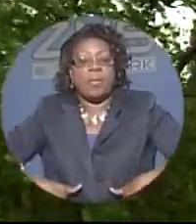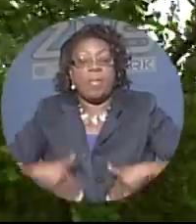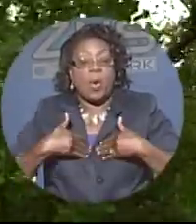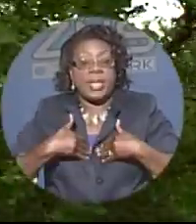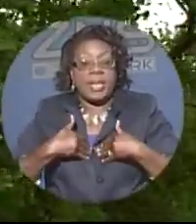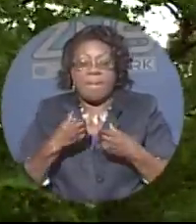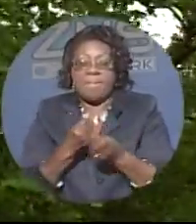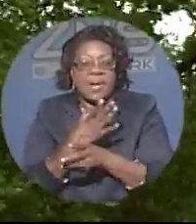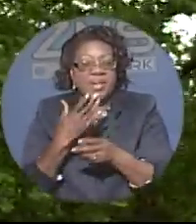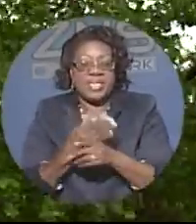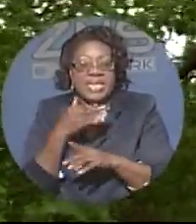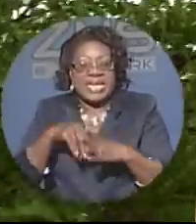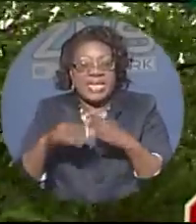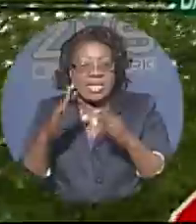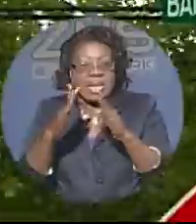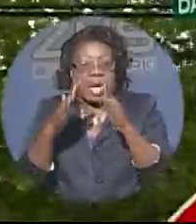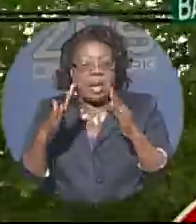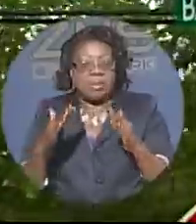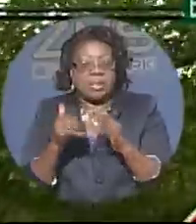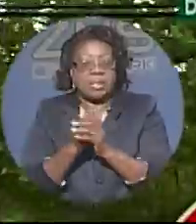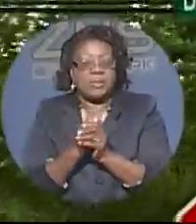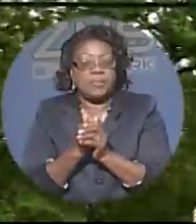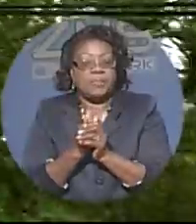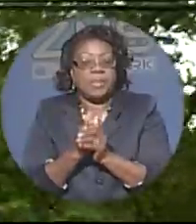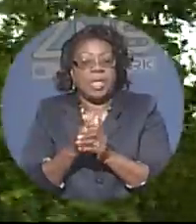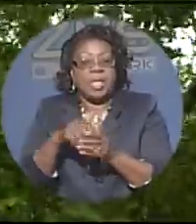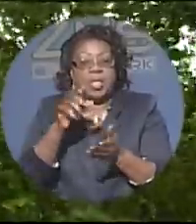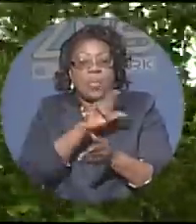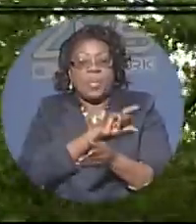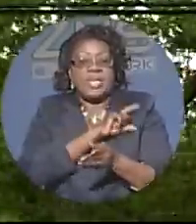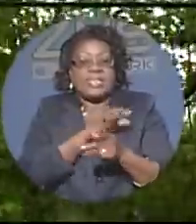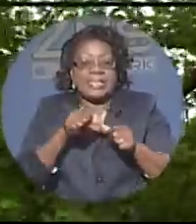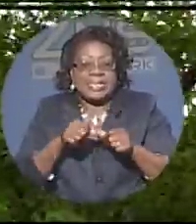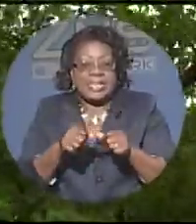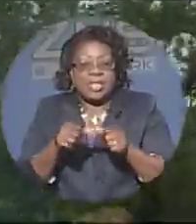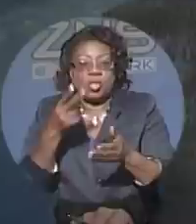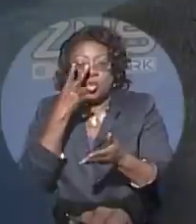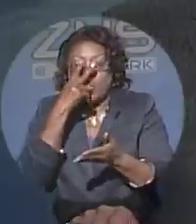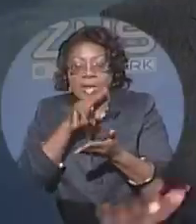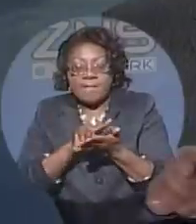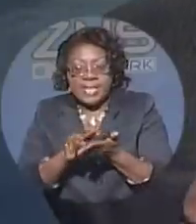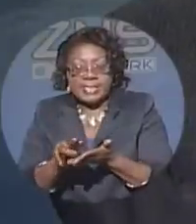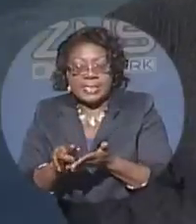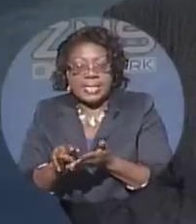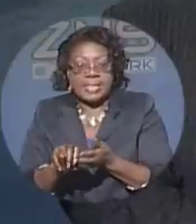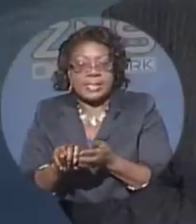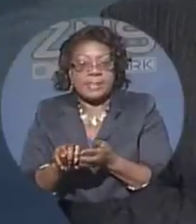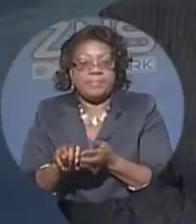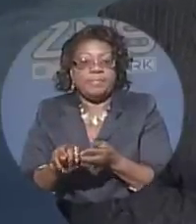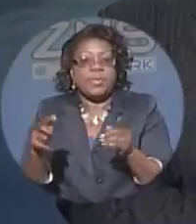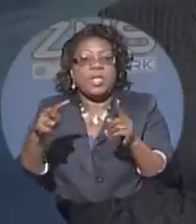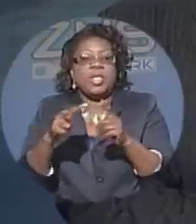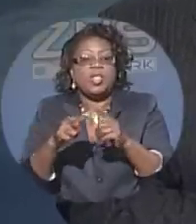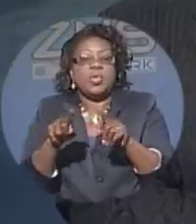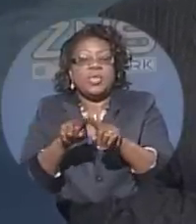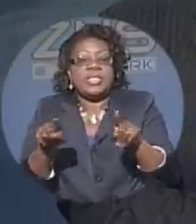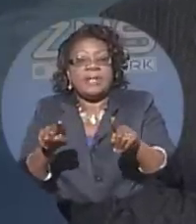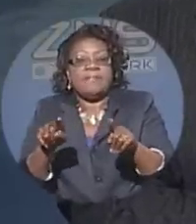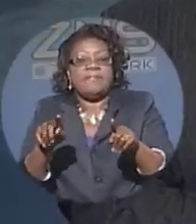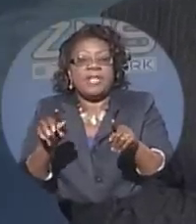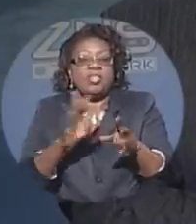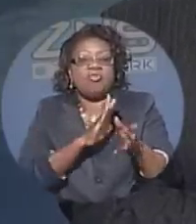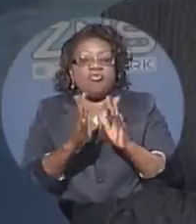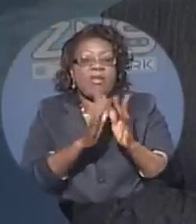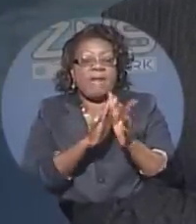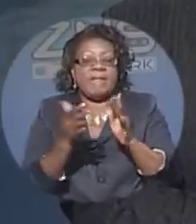recognition. Now police have opened an investigation to determine what happened. Two separate traffic fatalities in the family